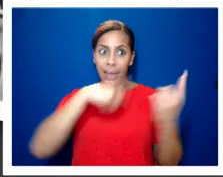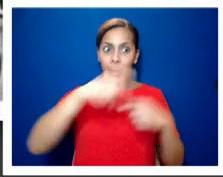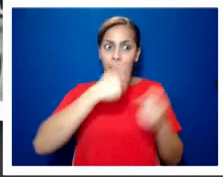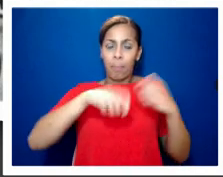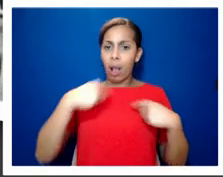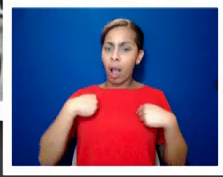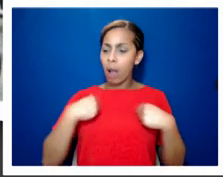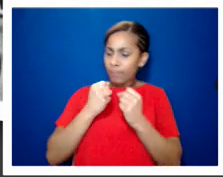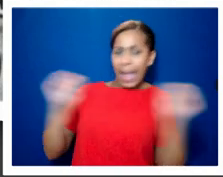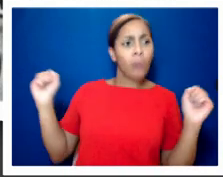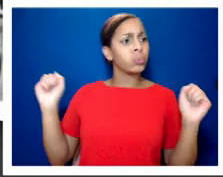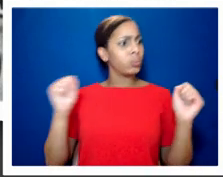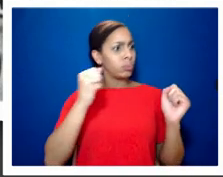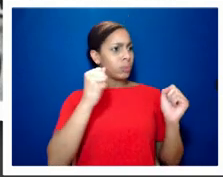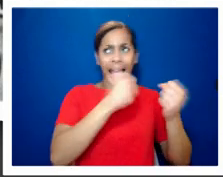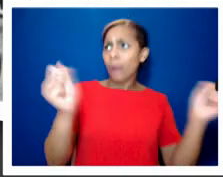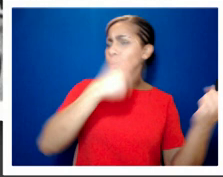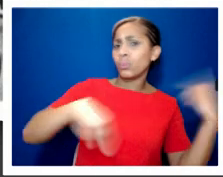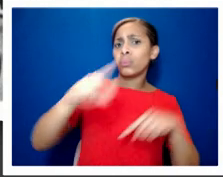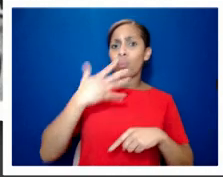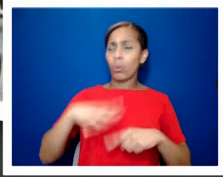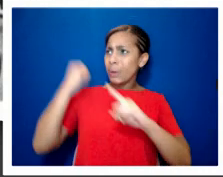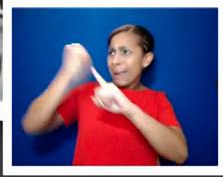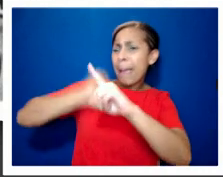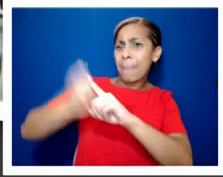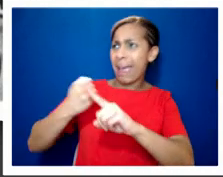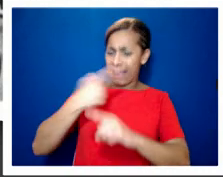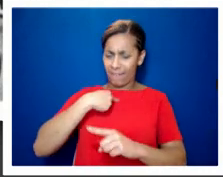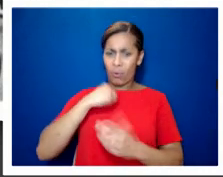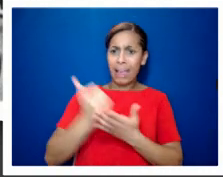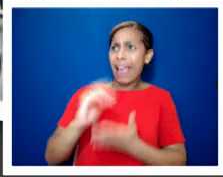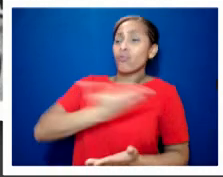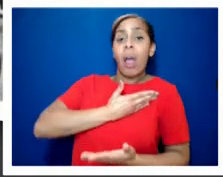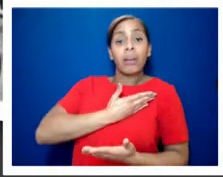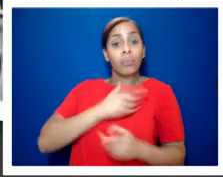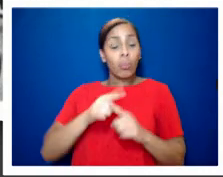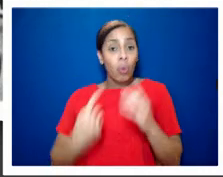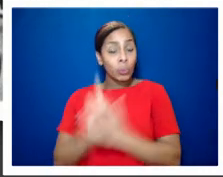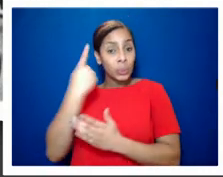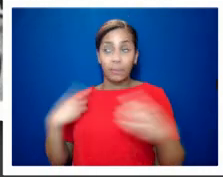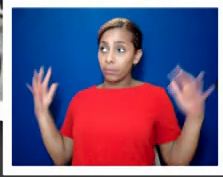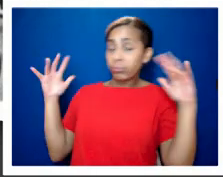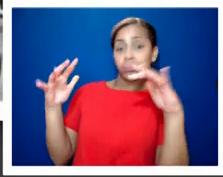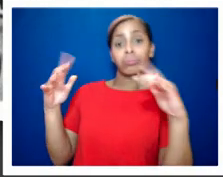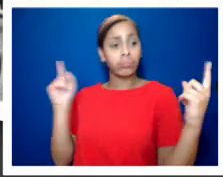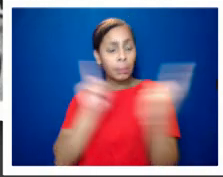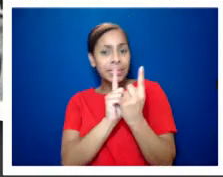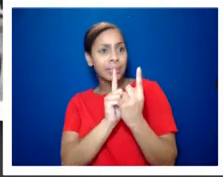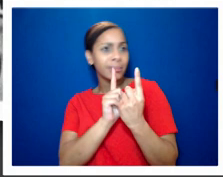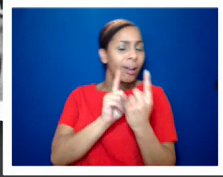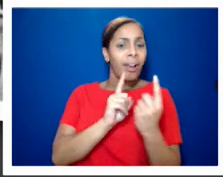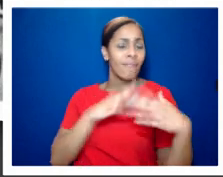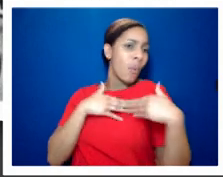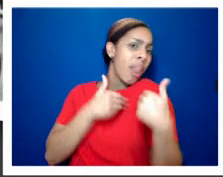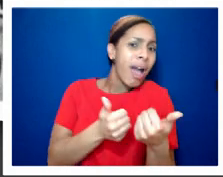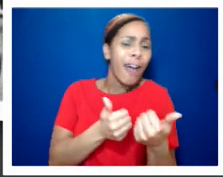rights and also to meet one each other and to fall in love or to cop off um the labour mp chris smith